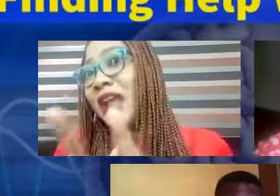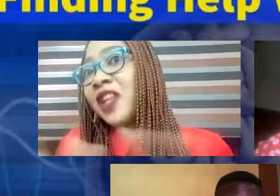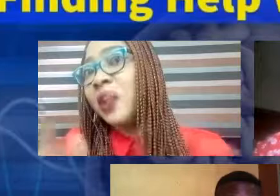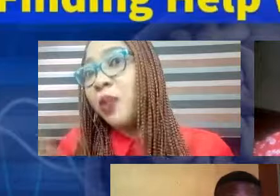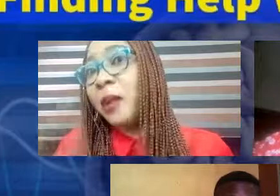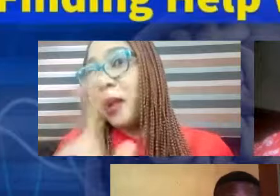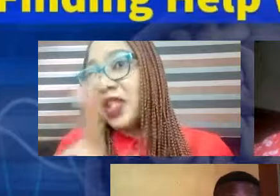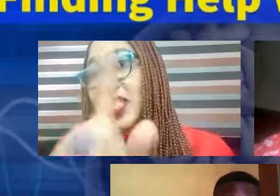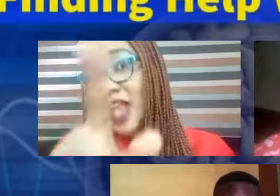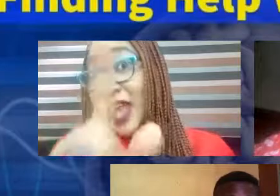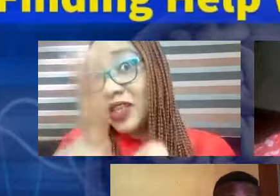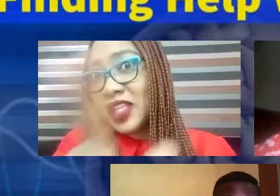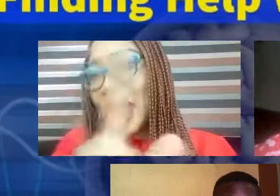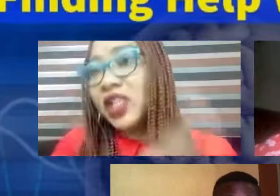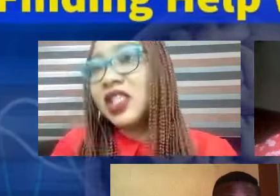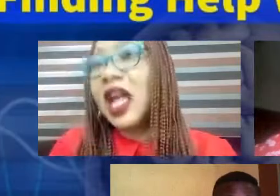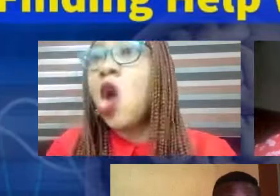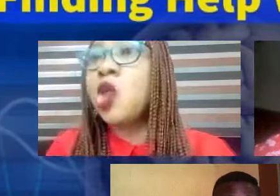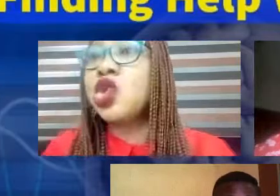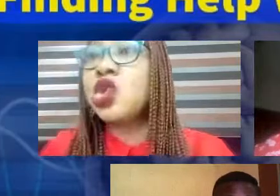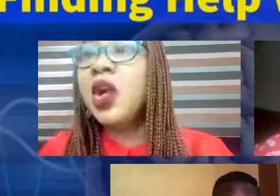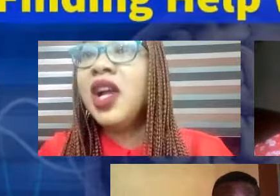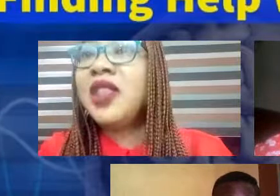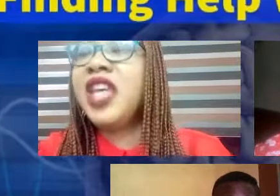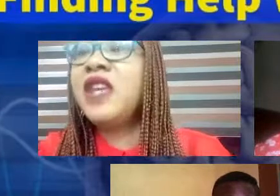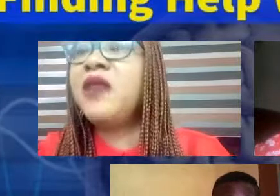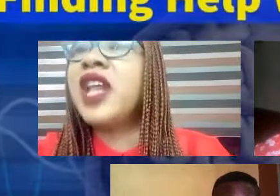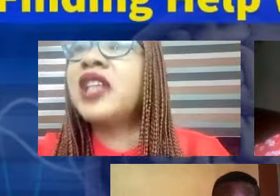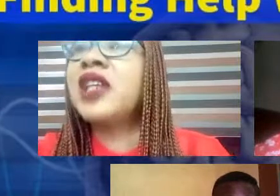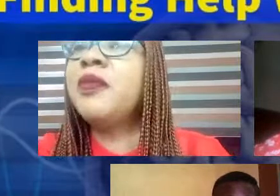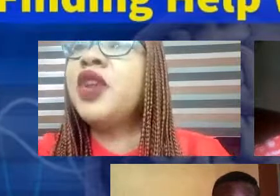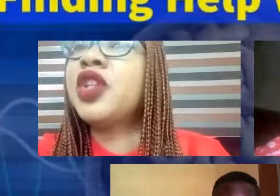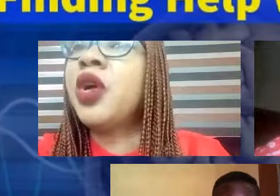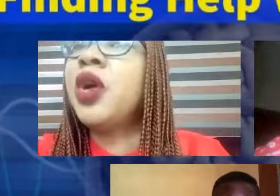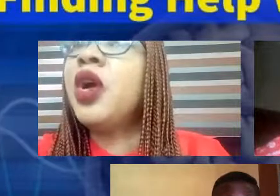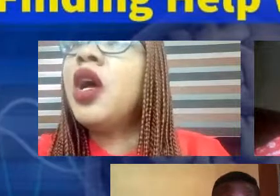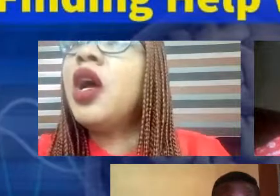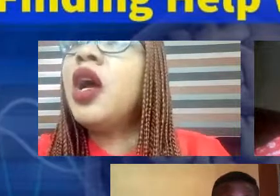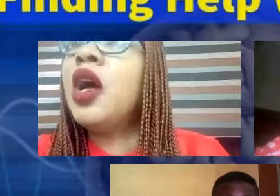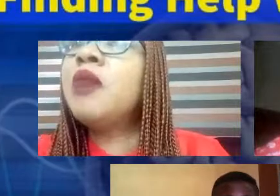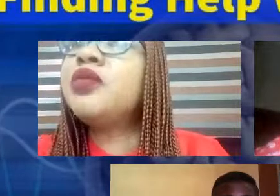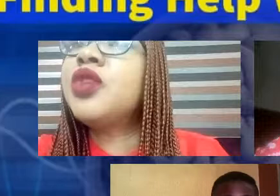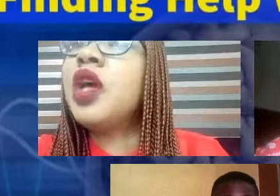After the break, please let's address that also. Thank you for that Dr.